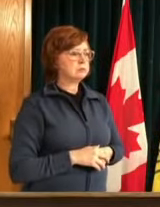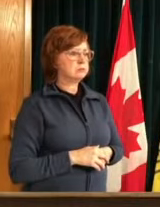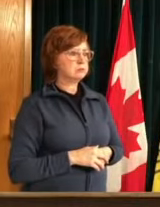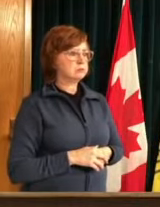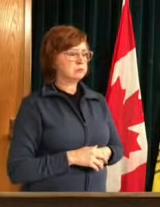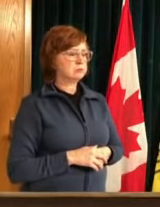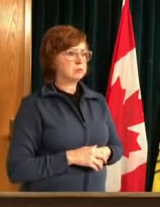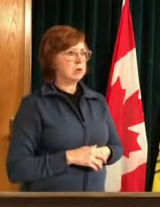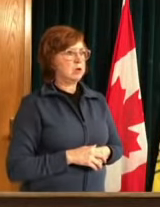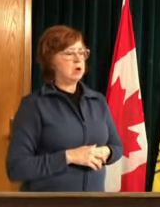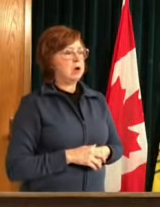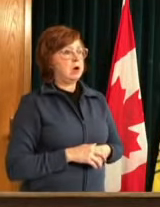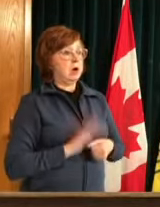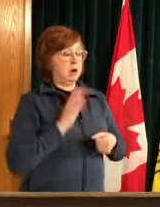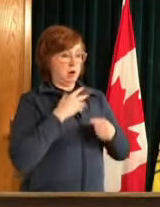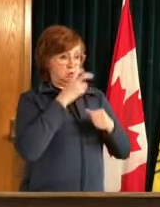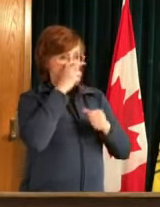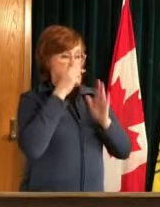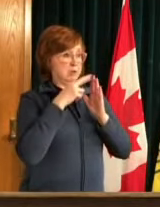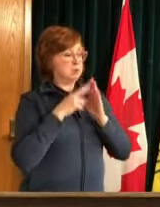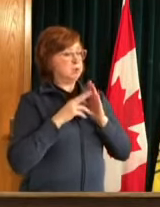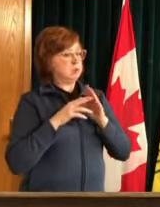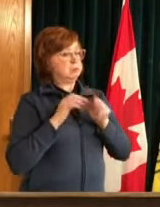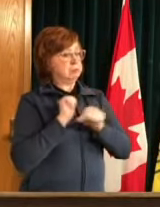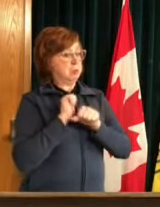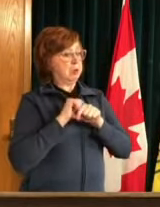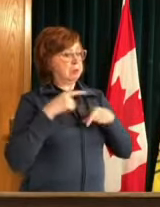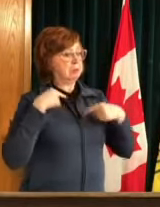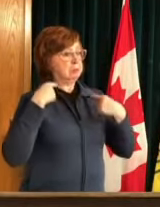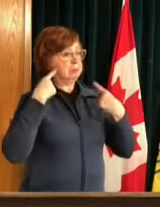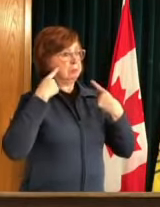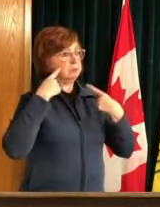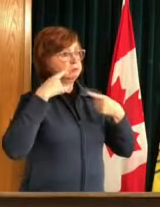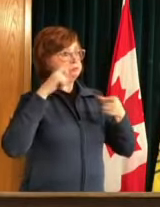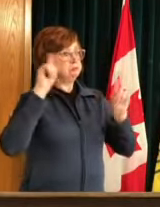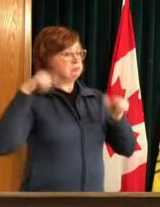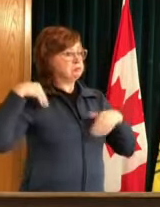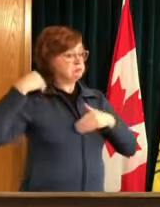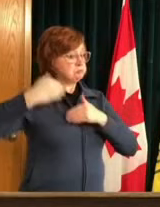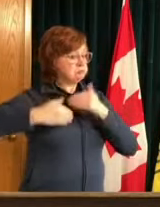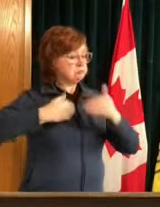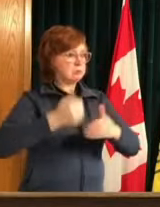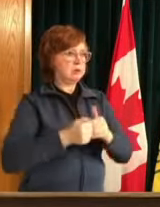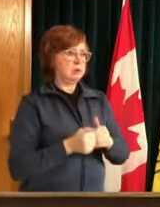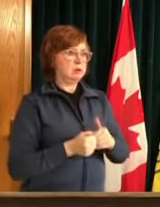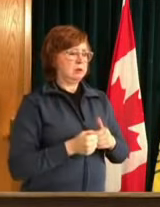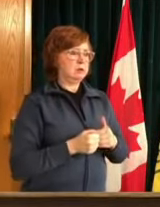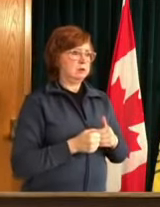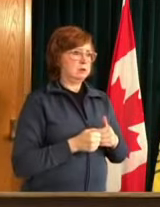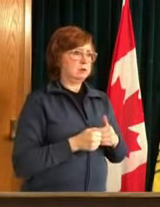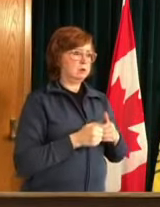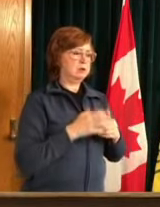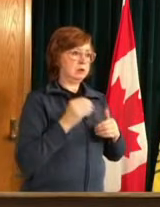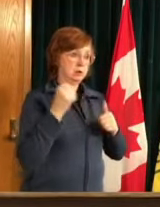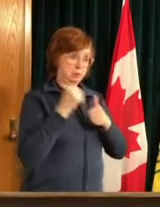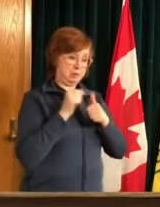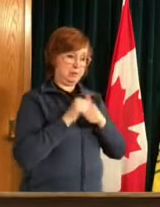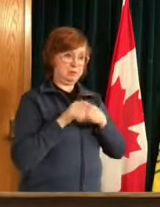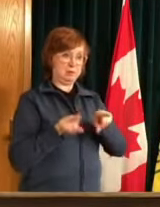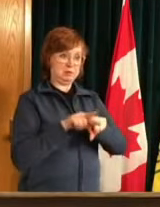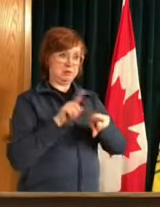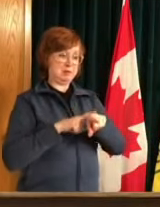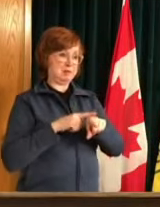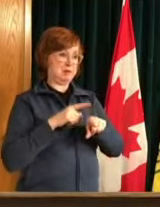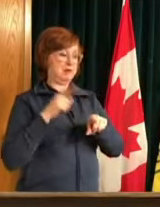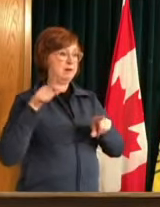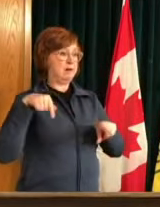degree that alongside uh the fact that we have uh prioritized regina over the course of the last well month or so